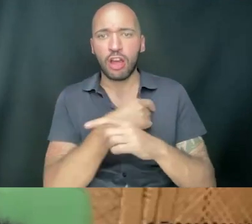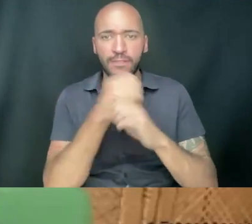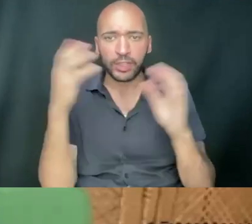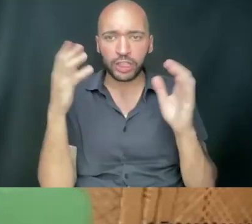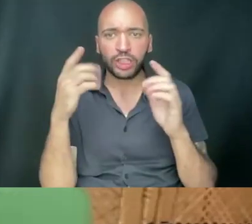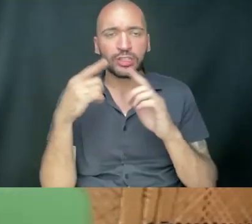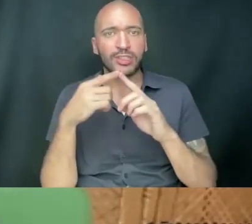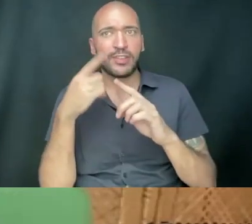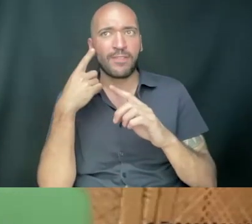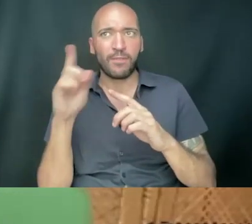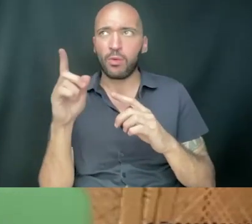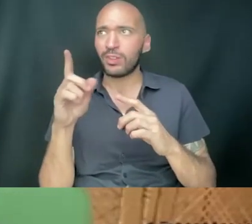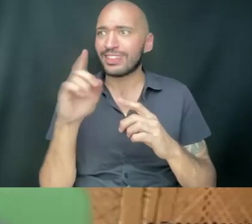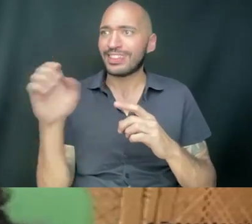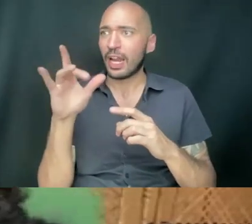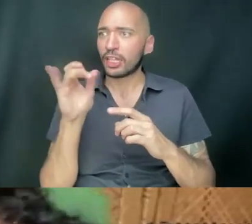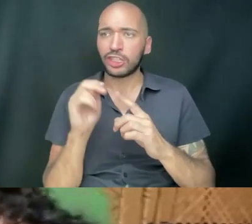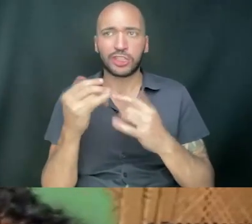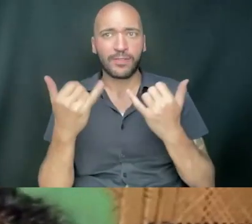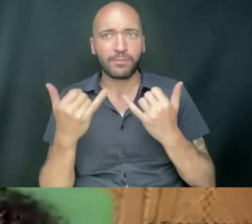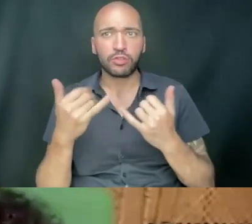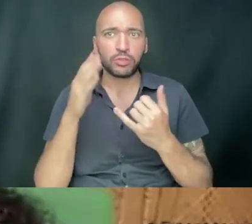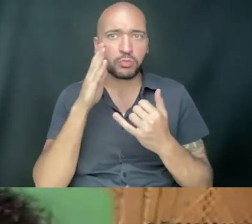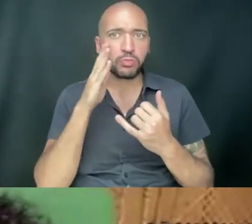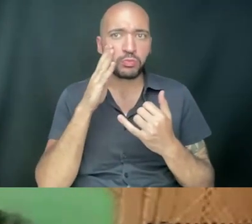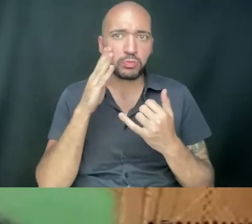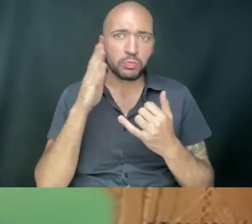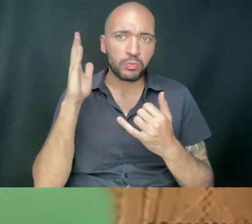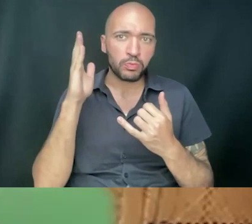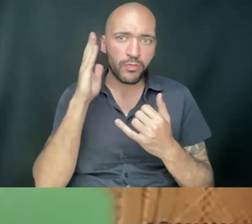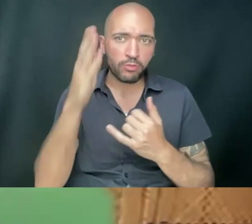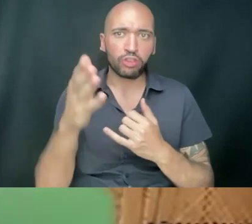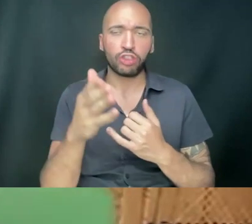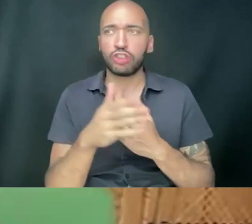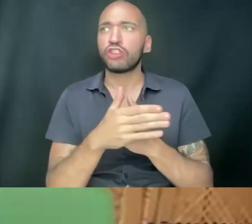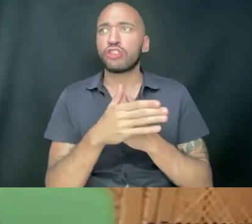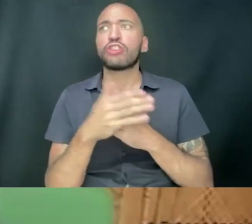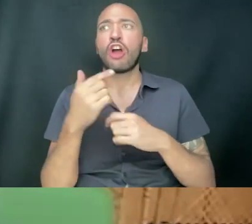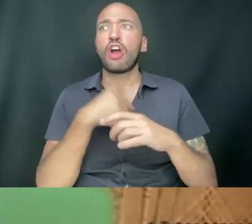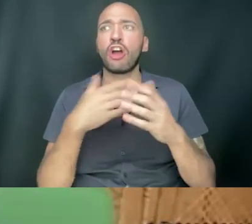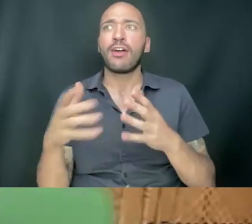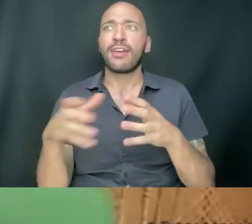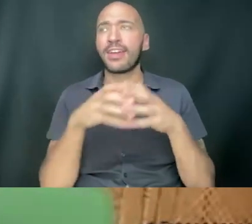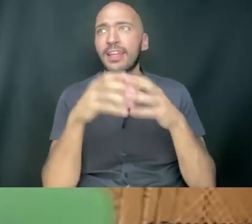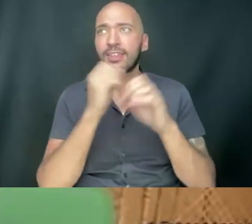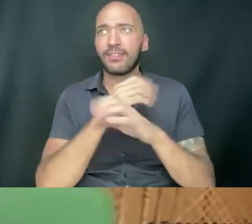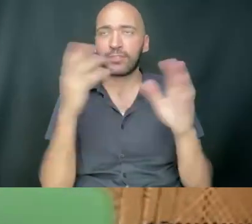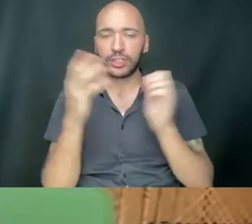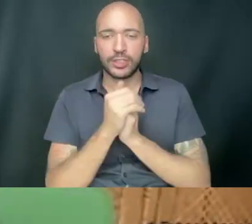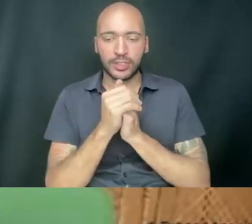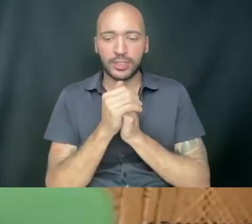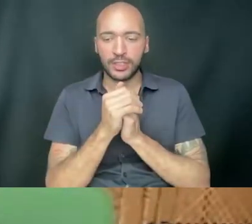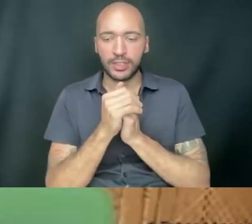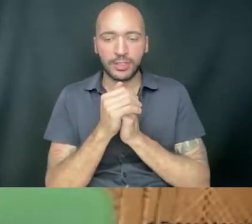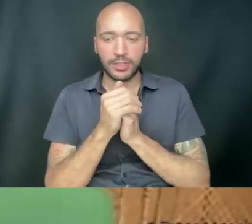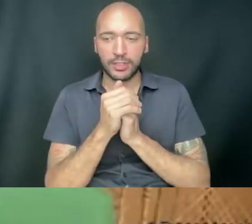and futures and present. Right? I think that our collective vision is too important to